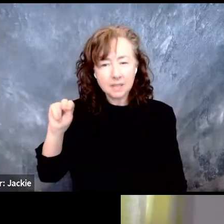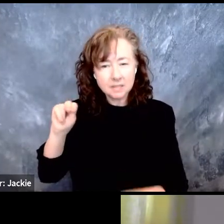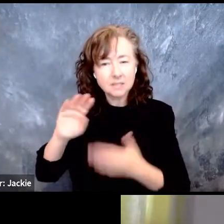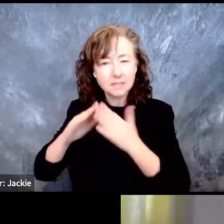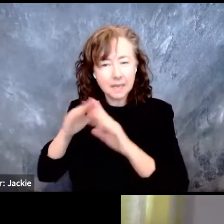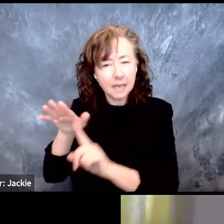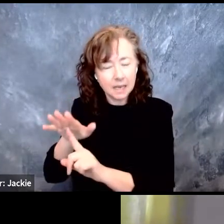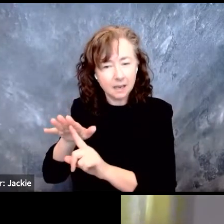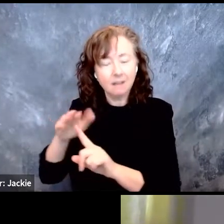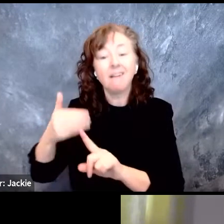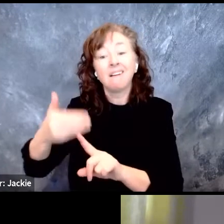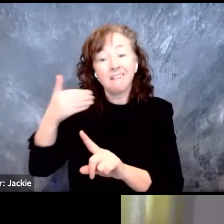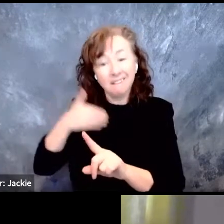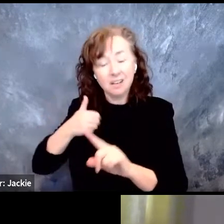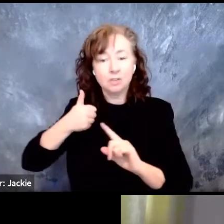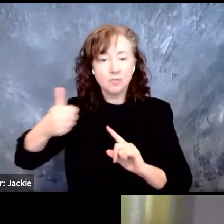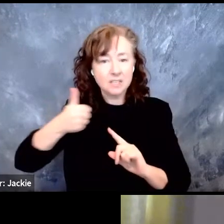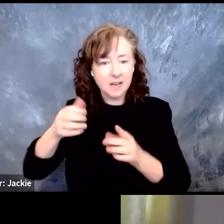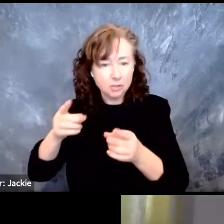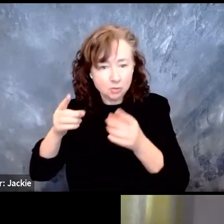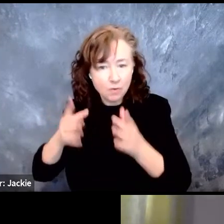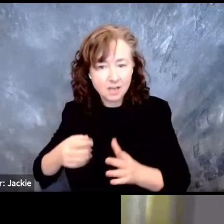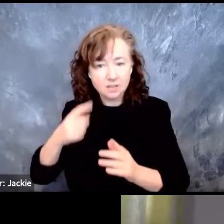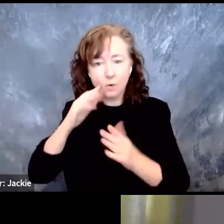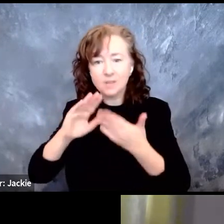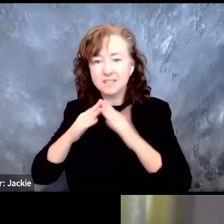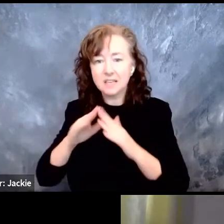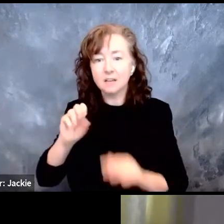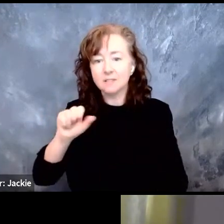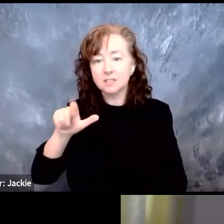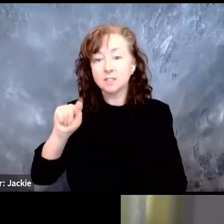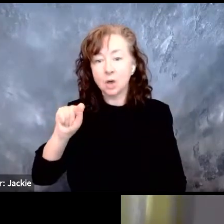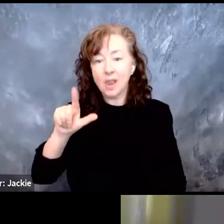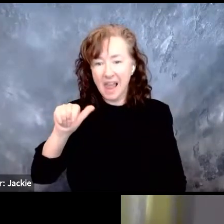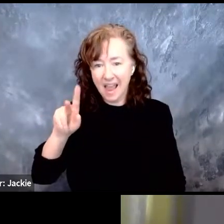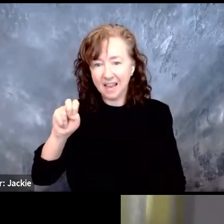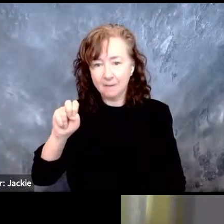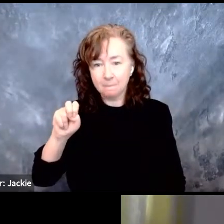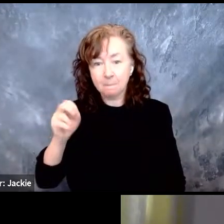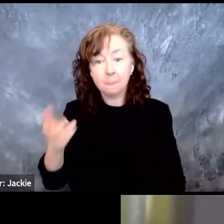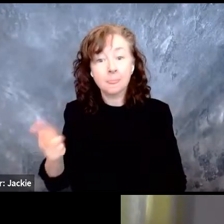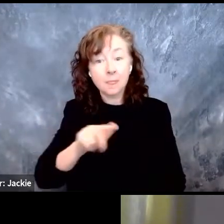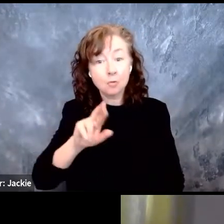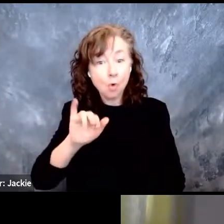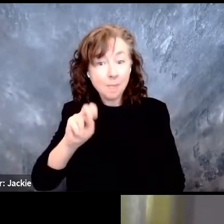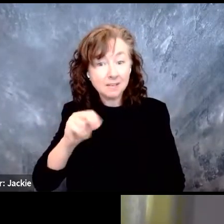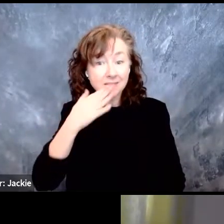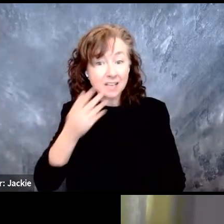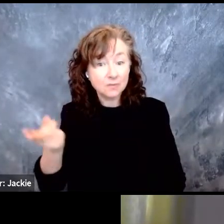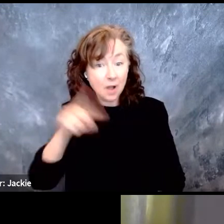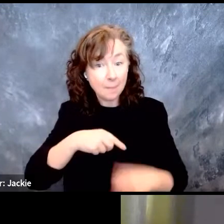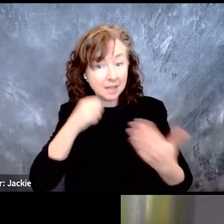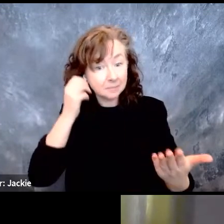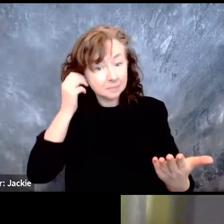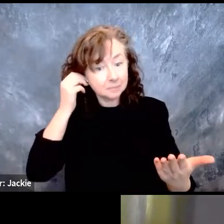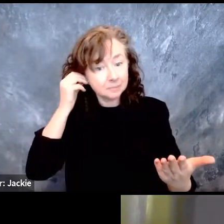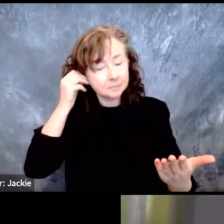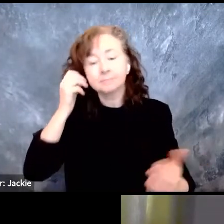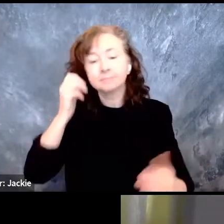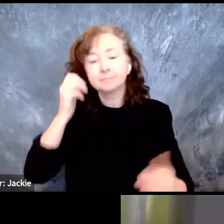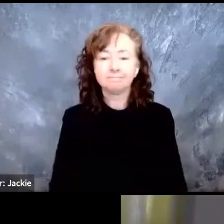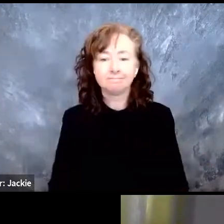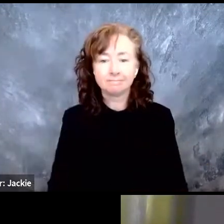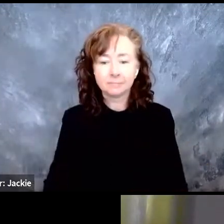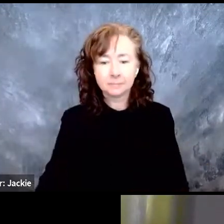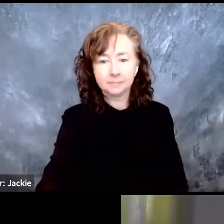transportation director for the city of Salt Lake. Robert, thank you for coming. Thank you so much,